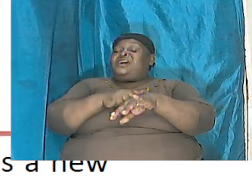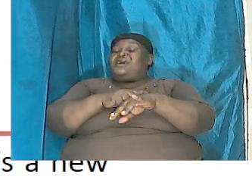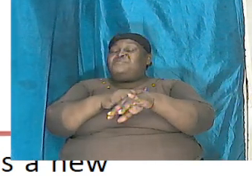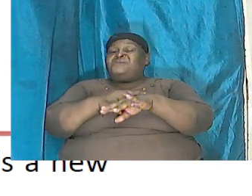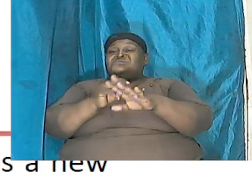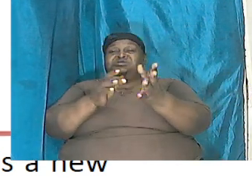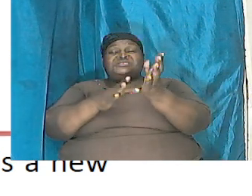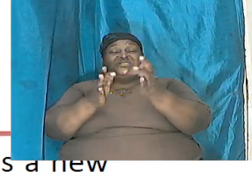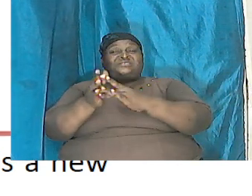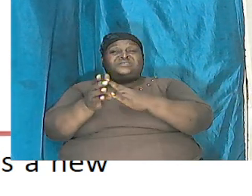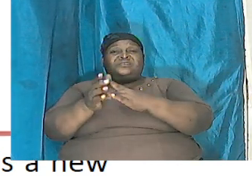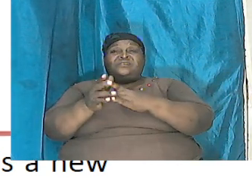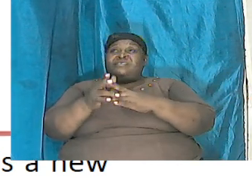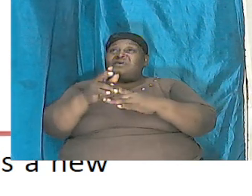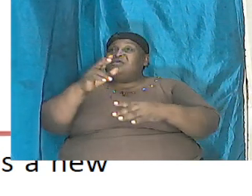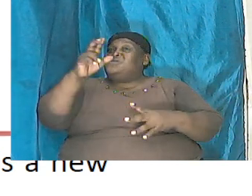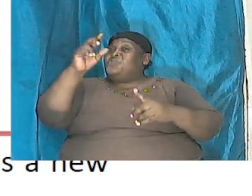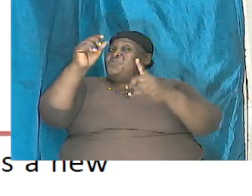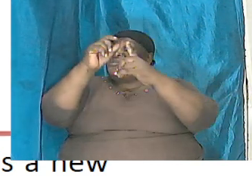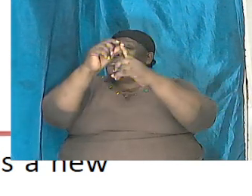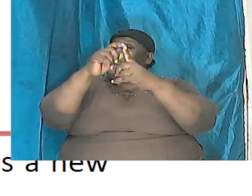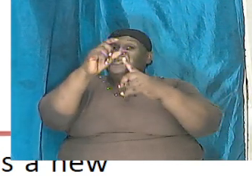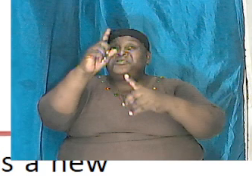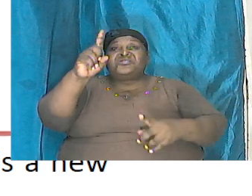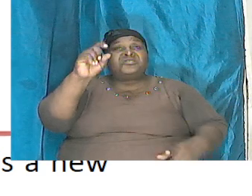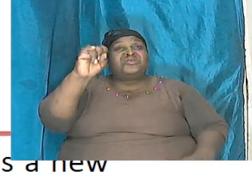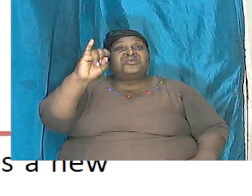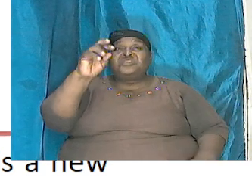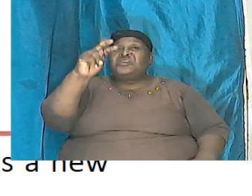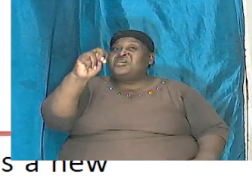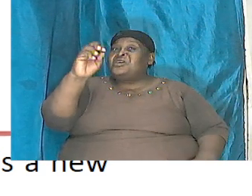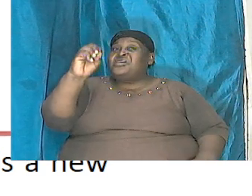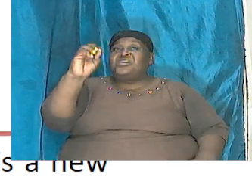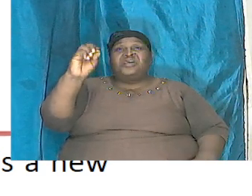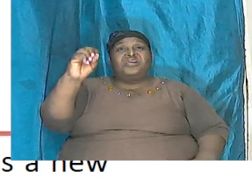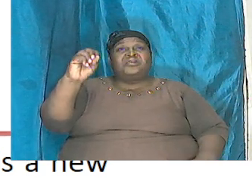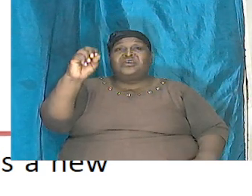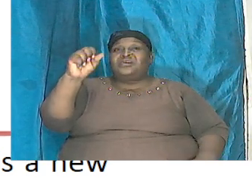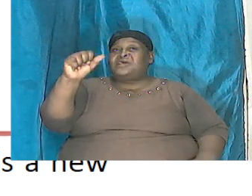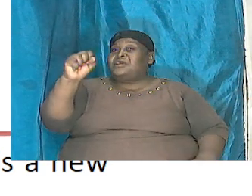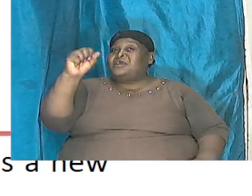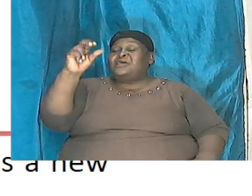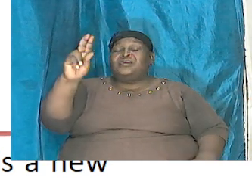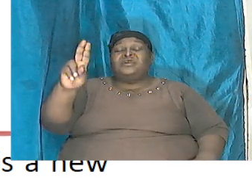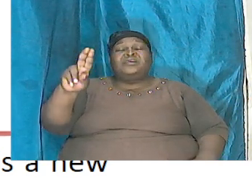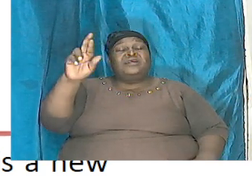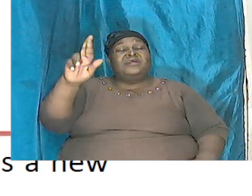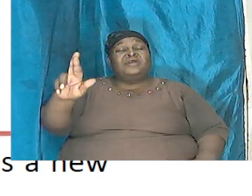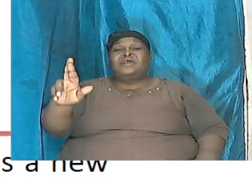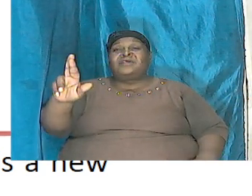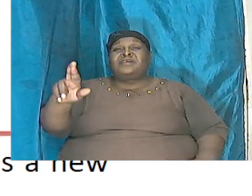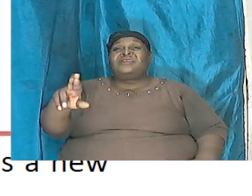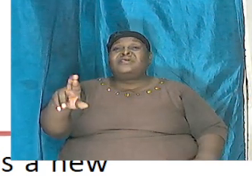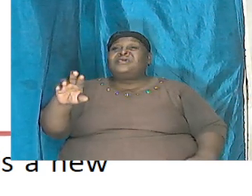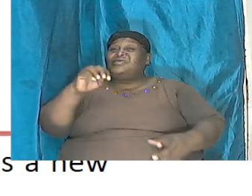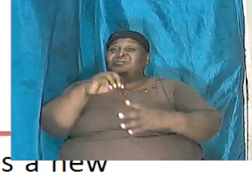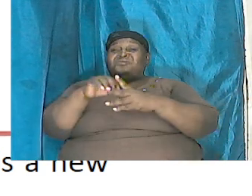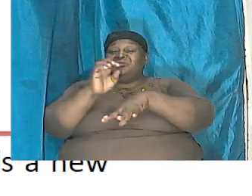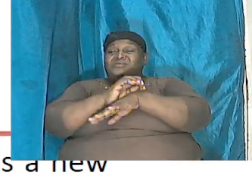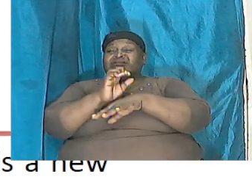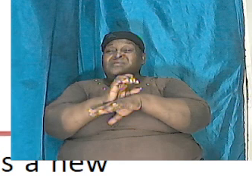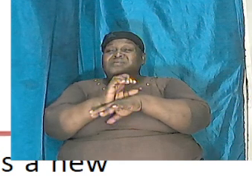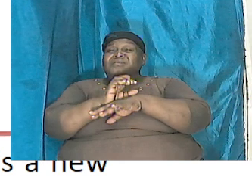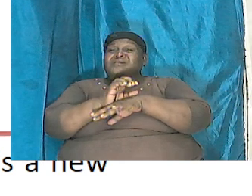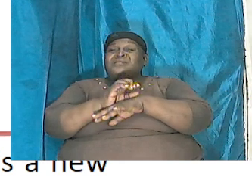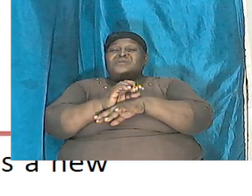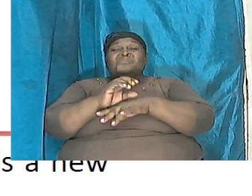the word dinosaur wasn't even around when the church came about in AD 33 the word dinosaur